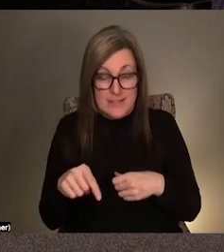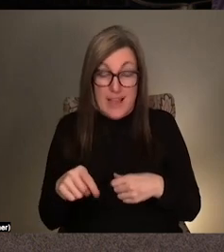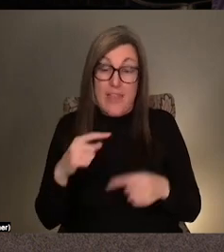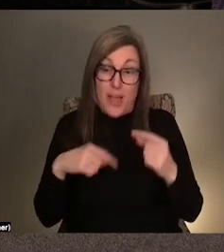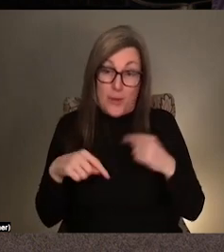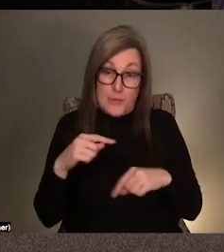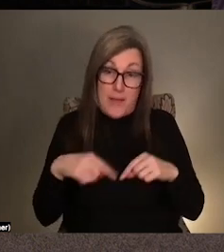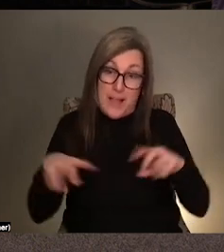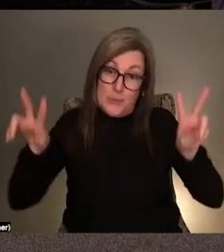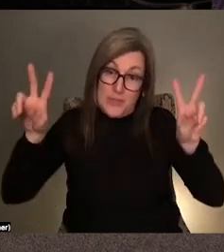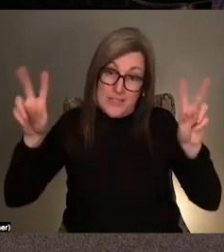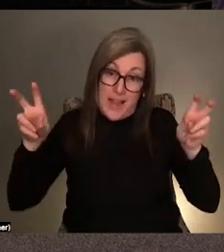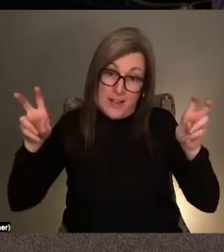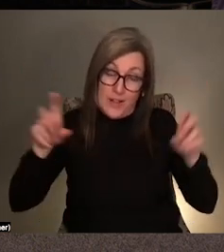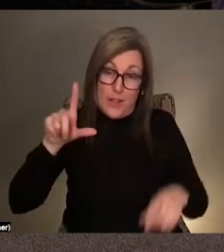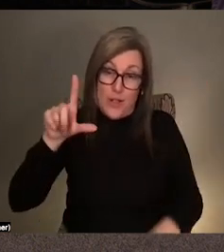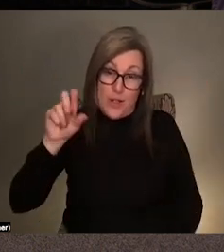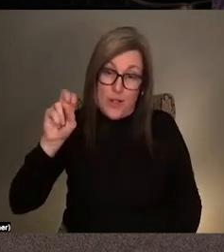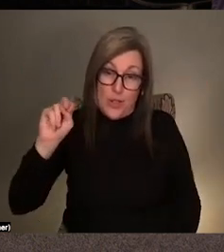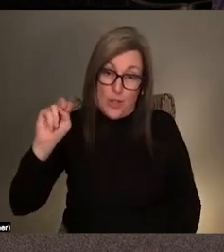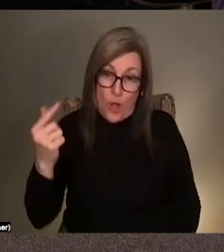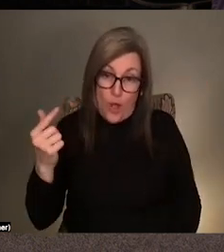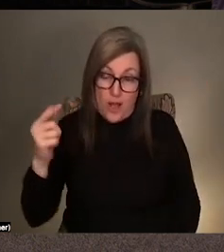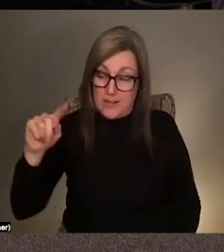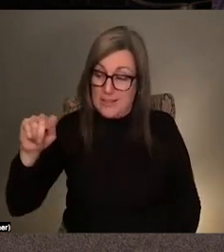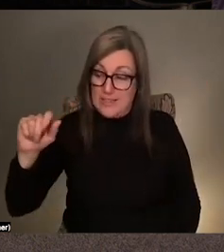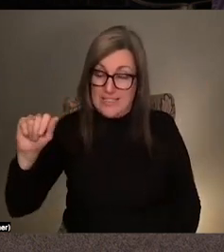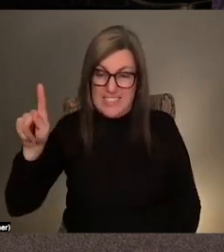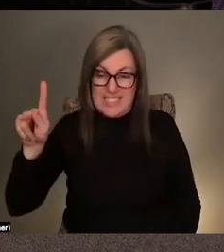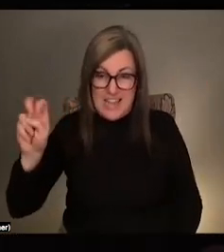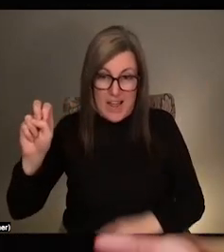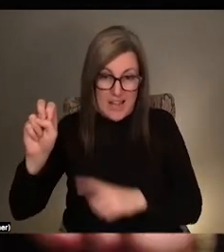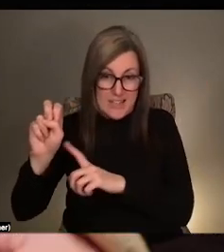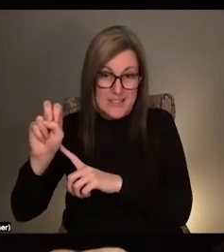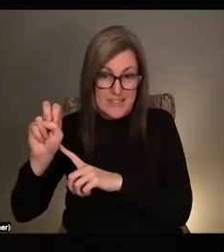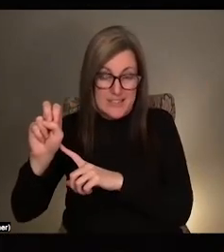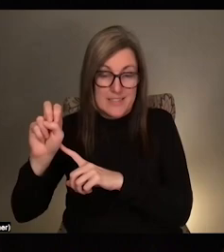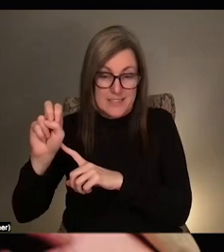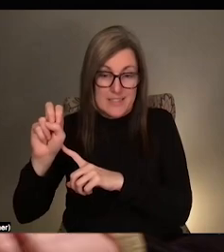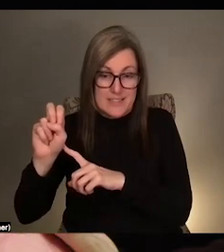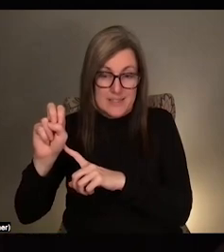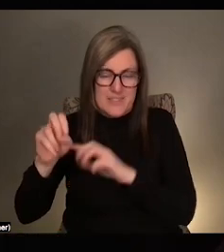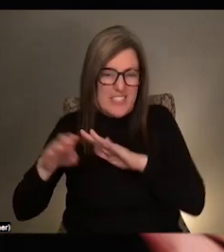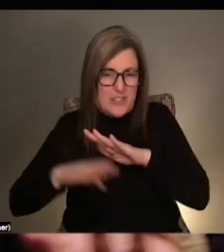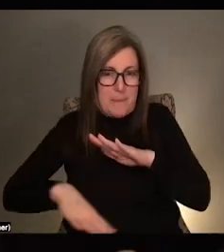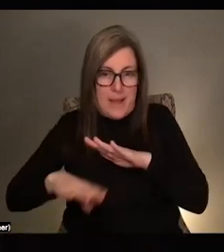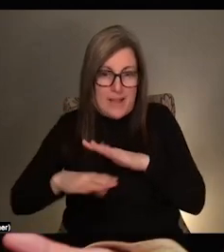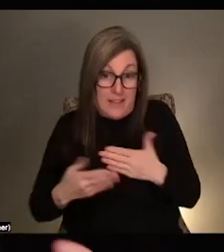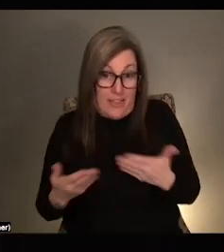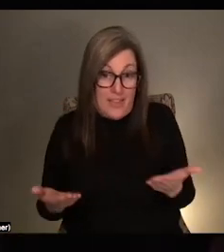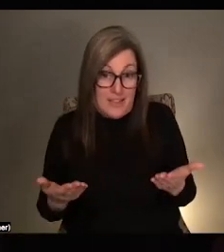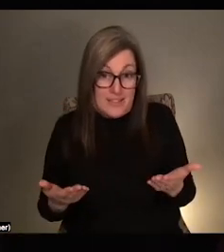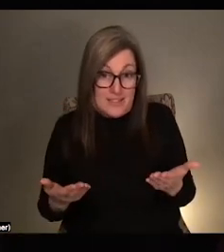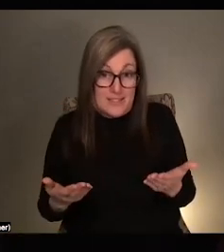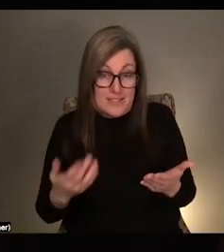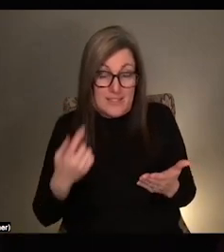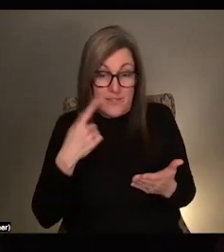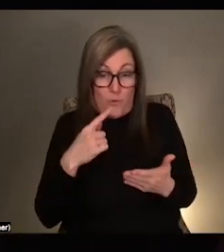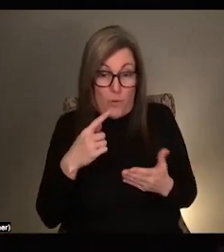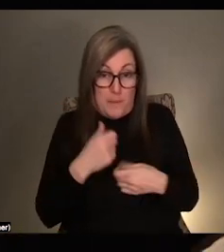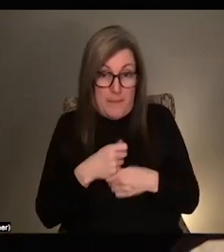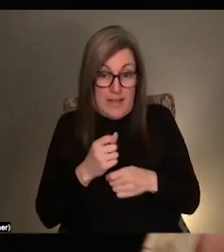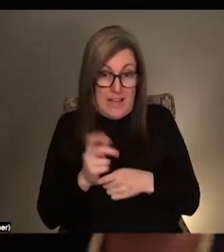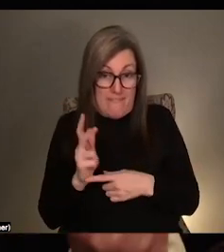title of the work long take, which, you know, is sort of about this really basic thing in filmmaking, which is